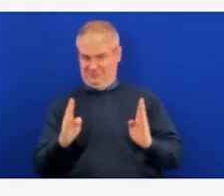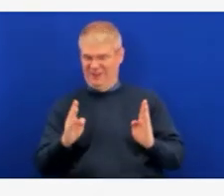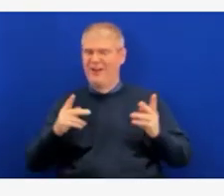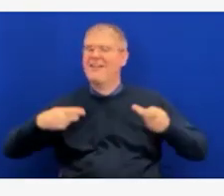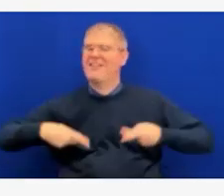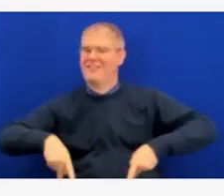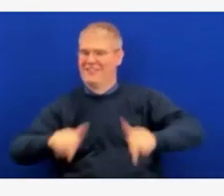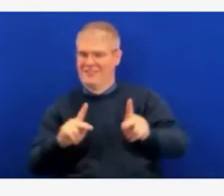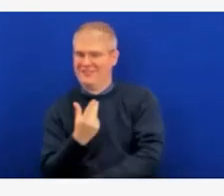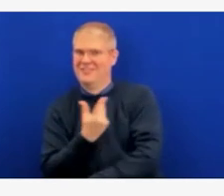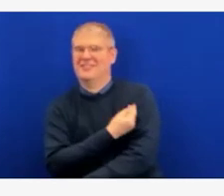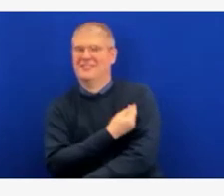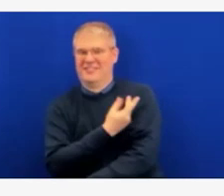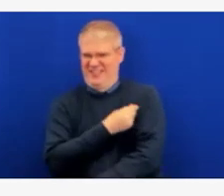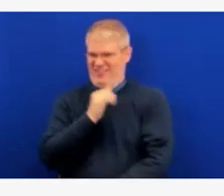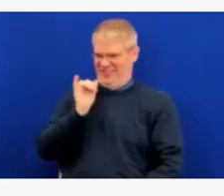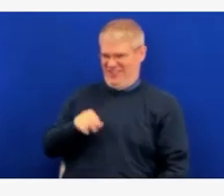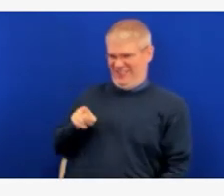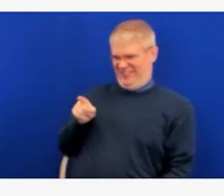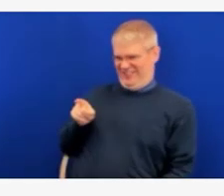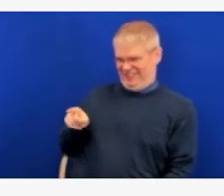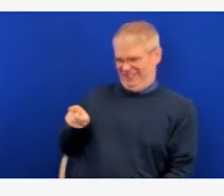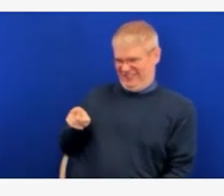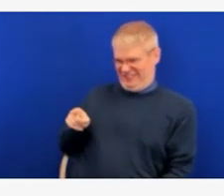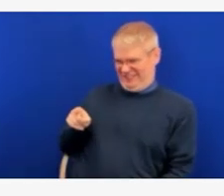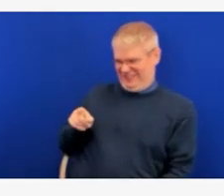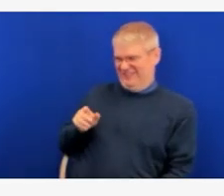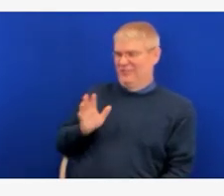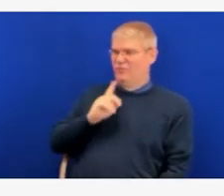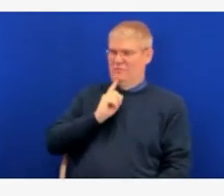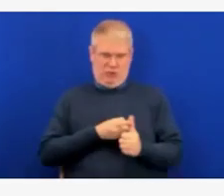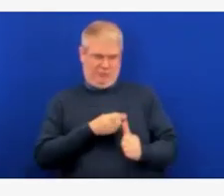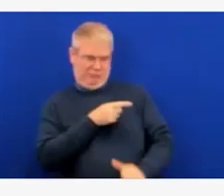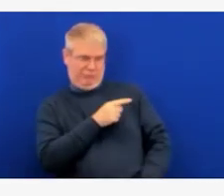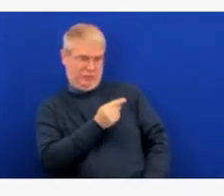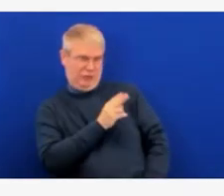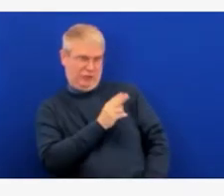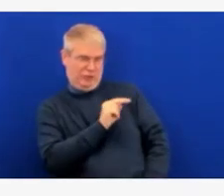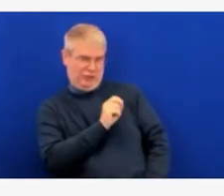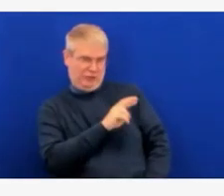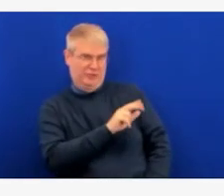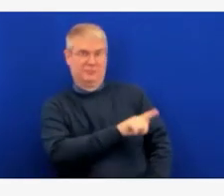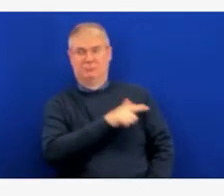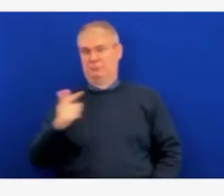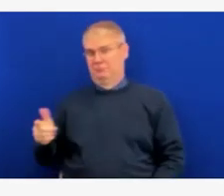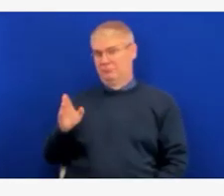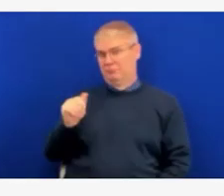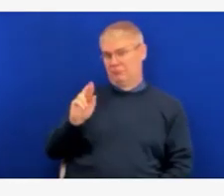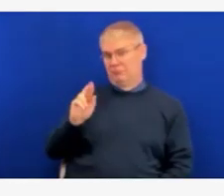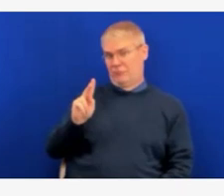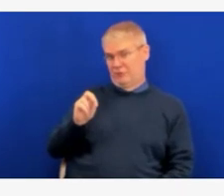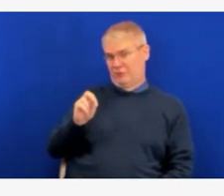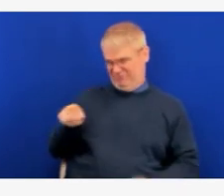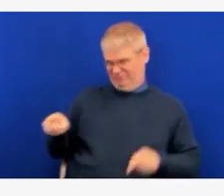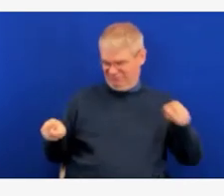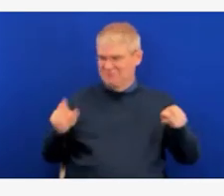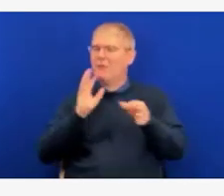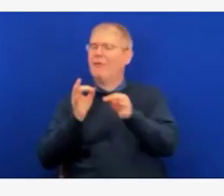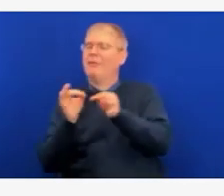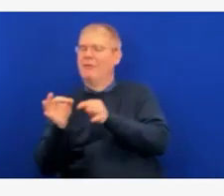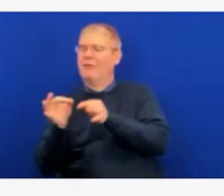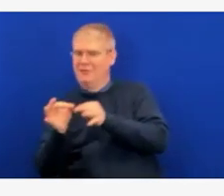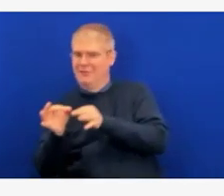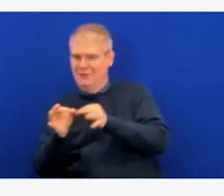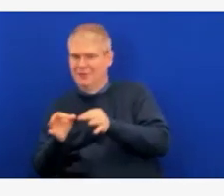is that we will be changing the posting dates of our case investigation data to be Monday through Saturday. No data will be